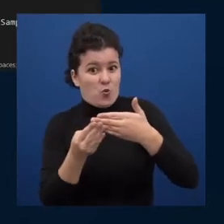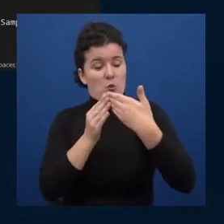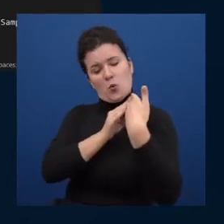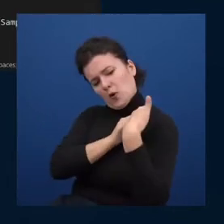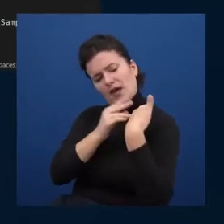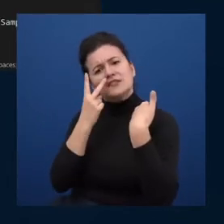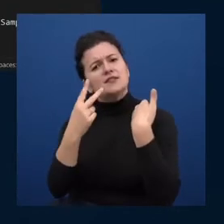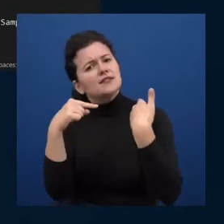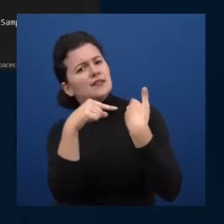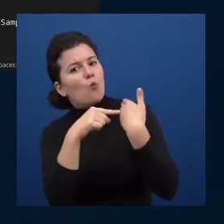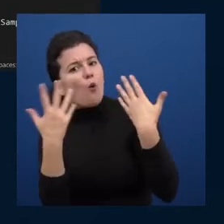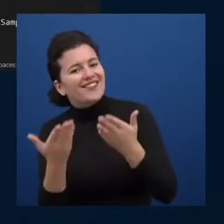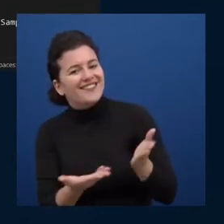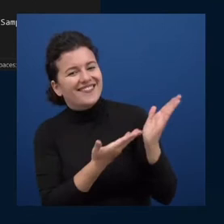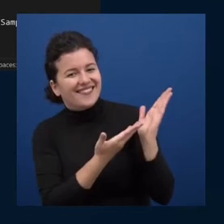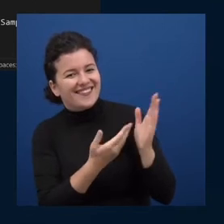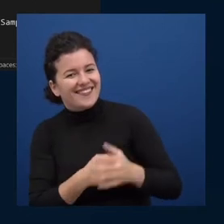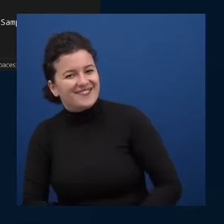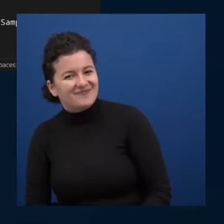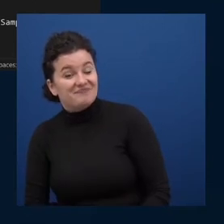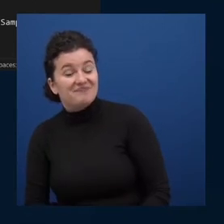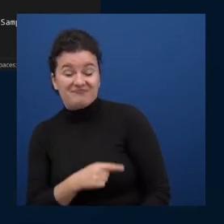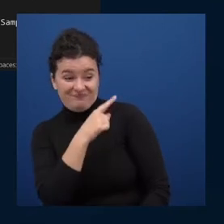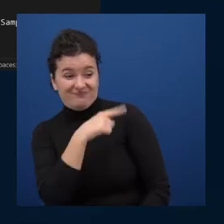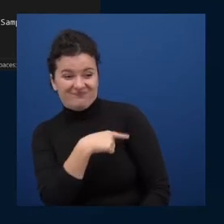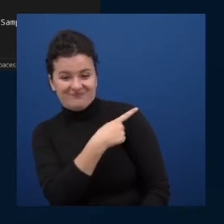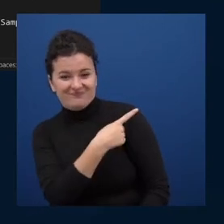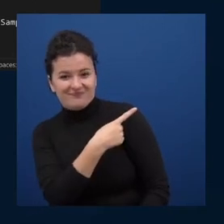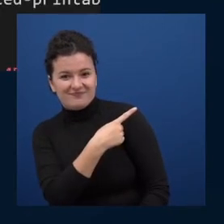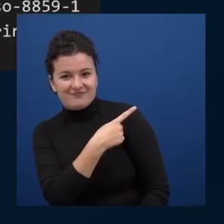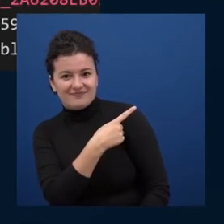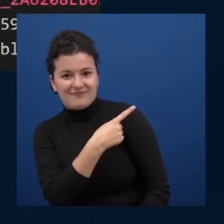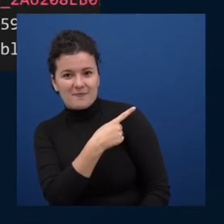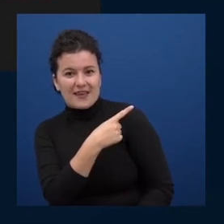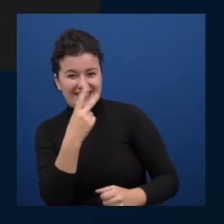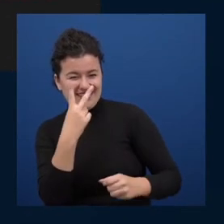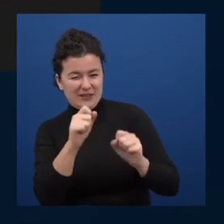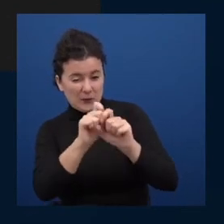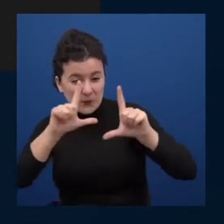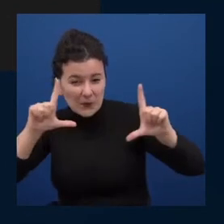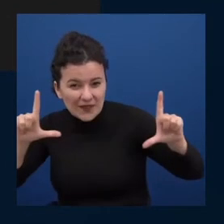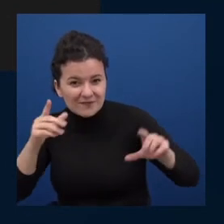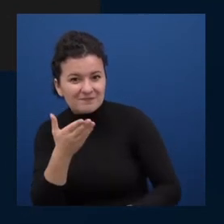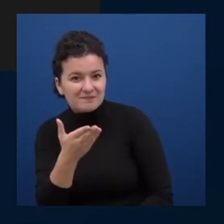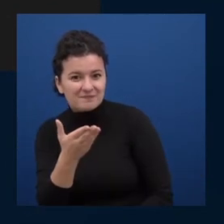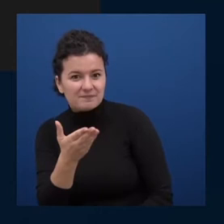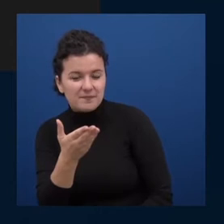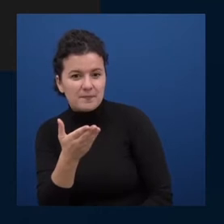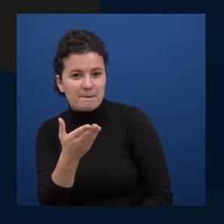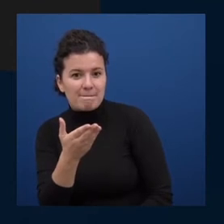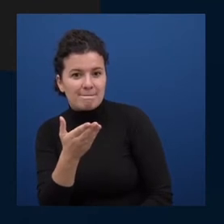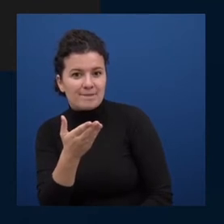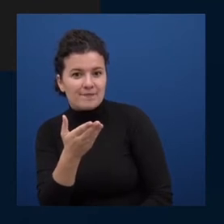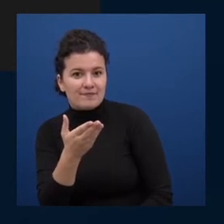side well this is in fact let me zoom in it's just name